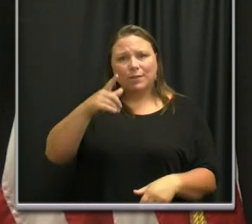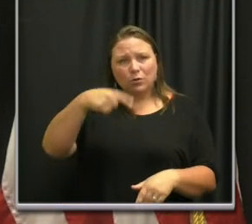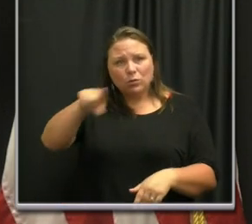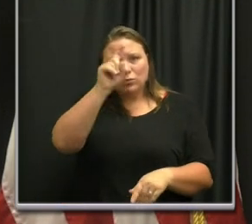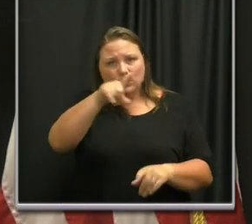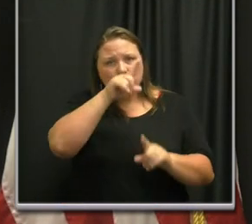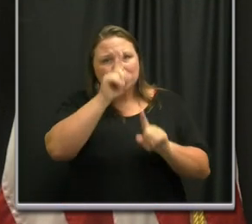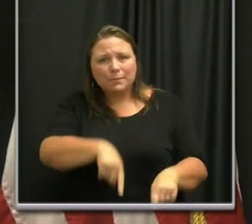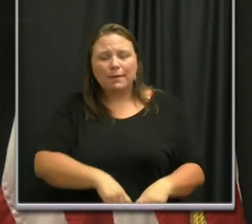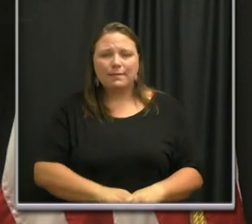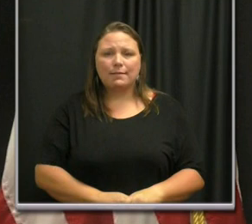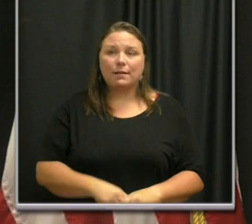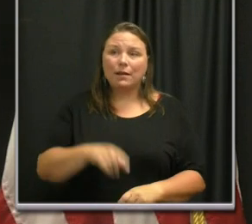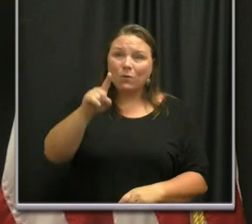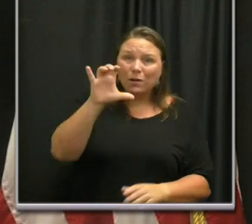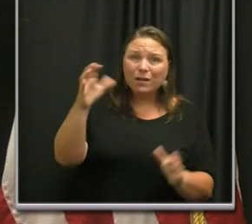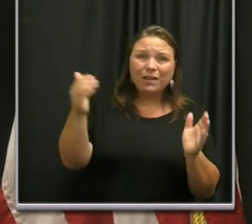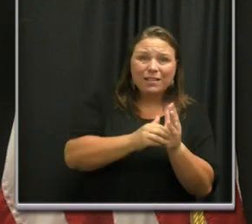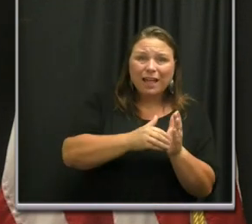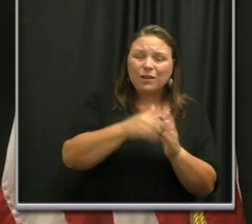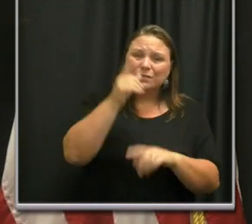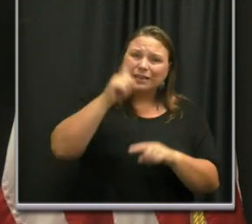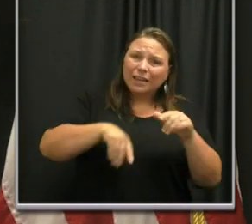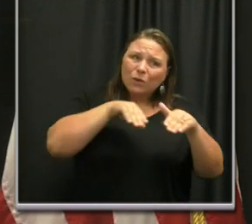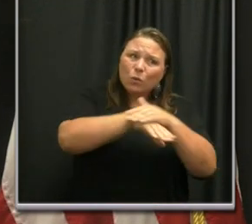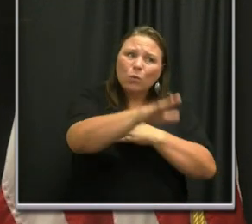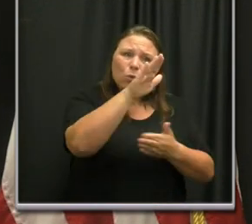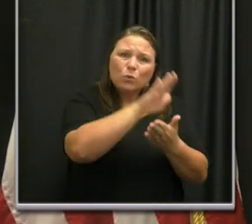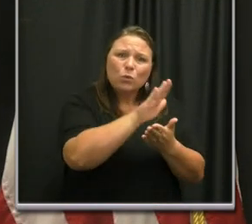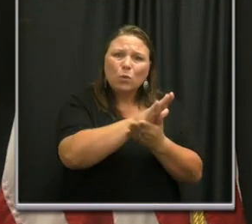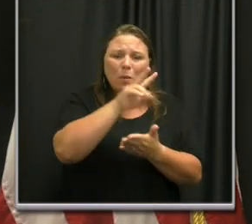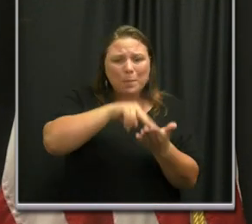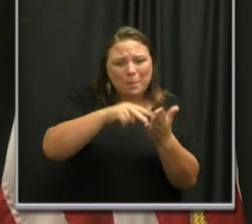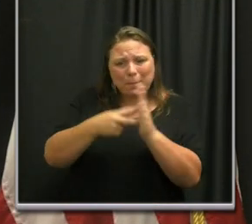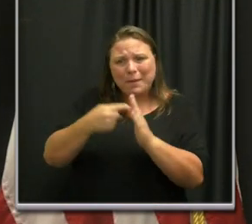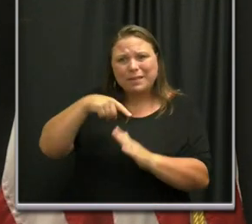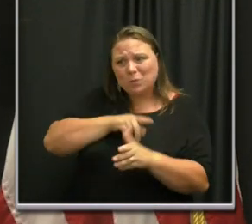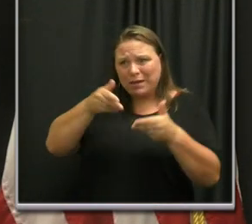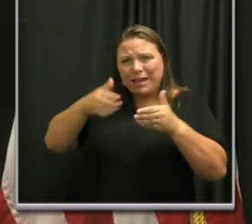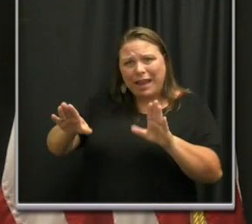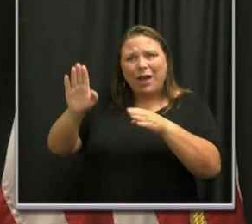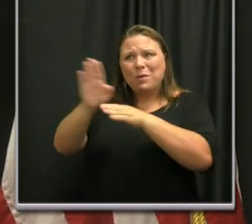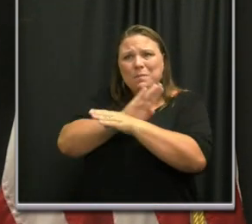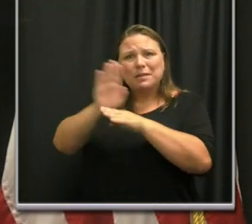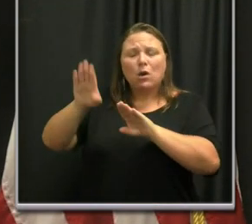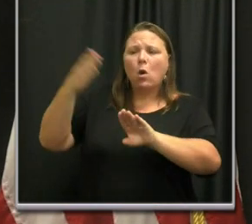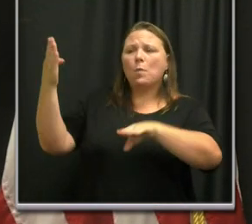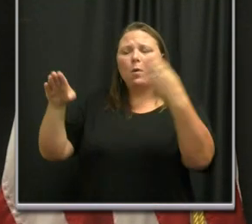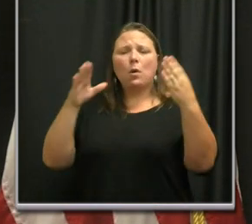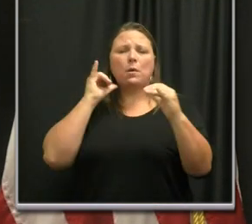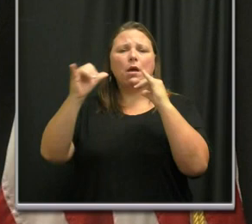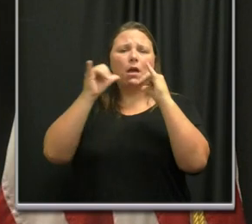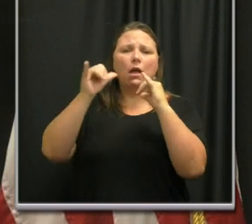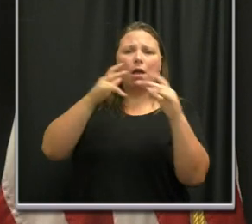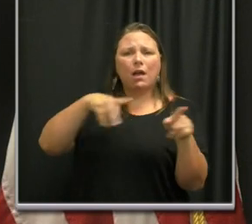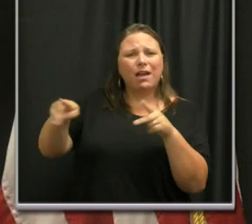respond. If 100,000 children can't go to school, what are we doing having business as normal, right?